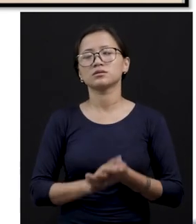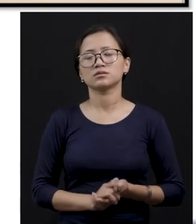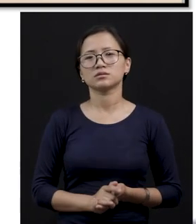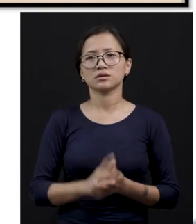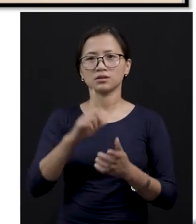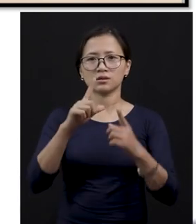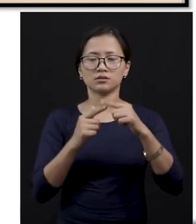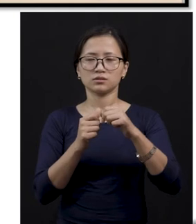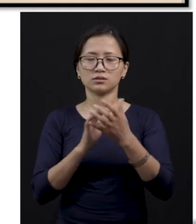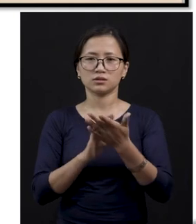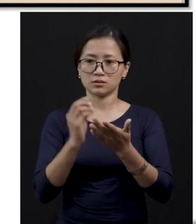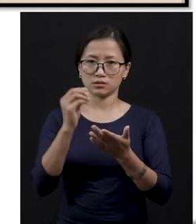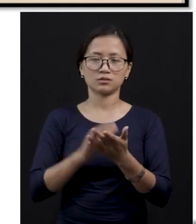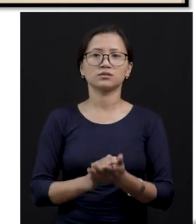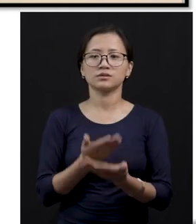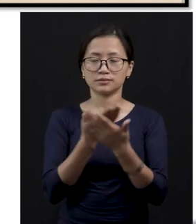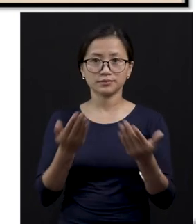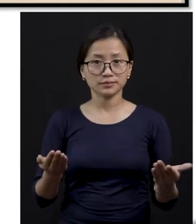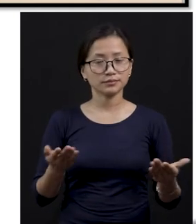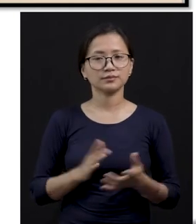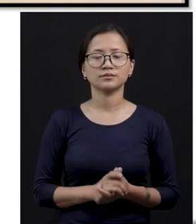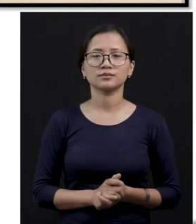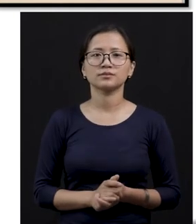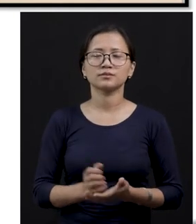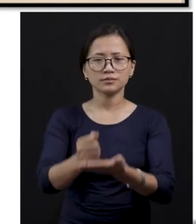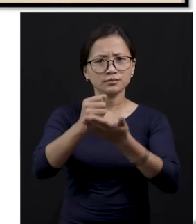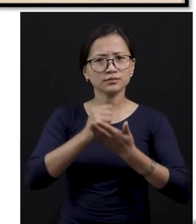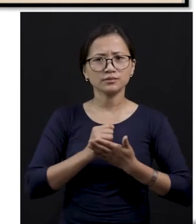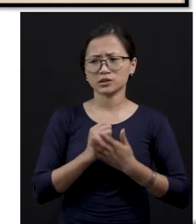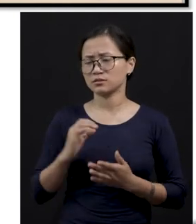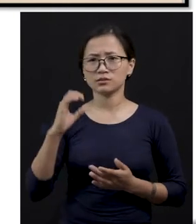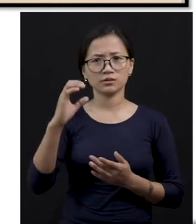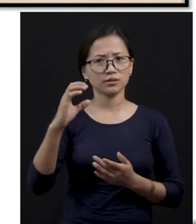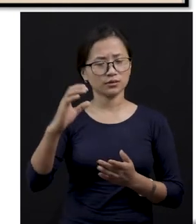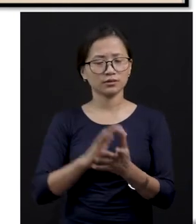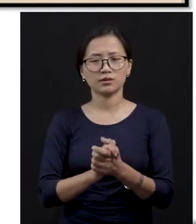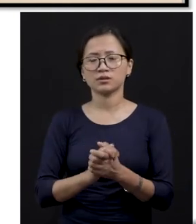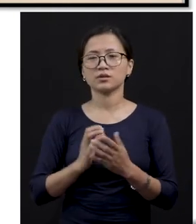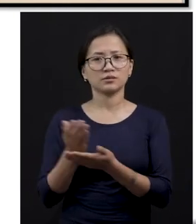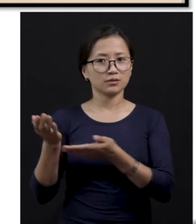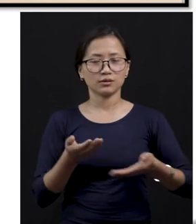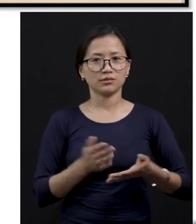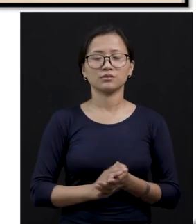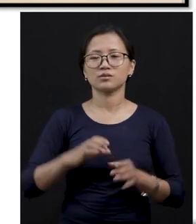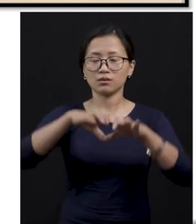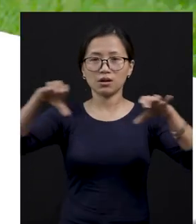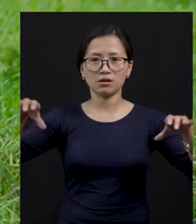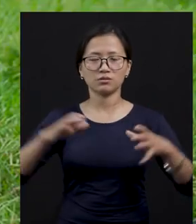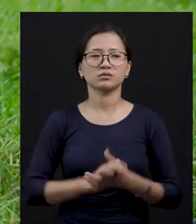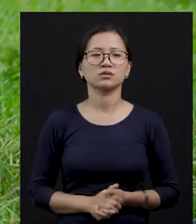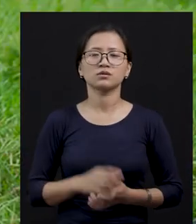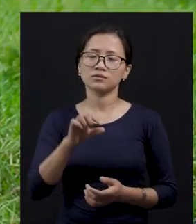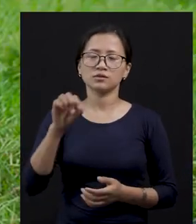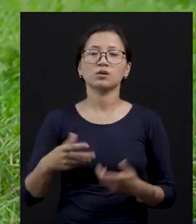leather products, and also it gives us, you know, it helps us in carrying loads. And let us see, let us find out what